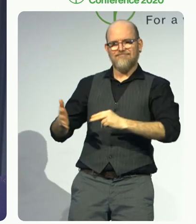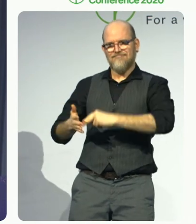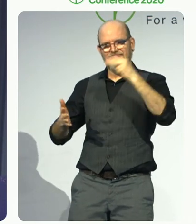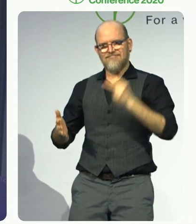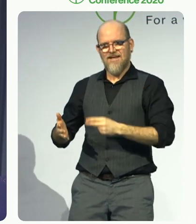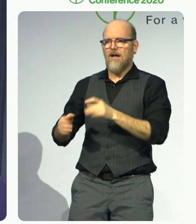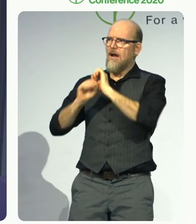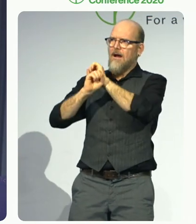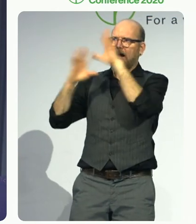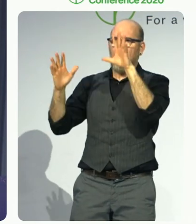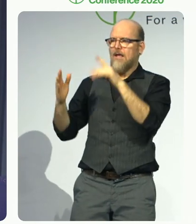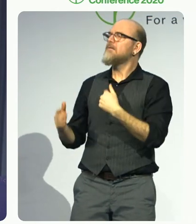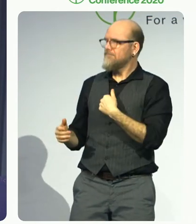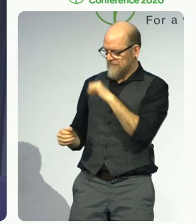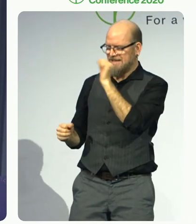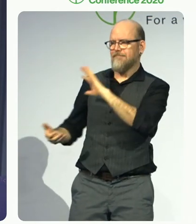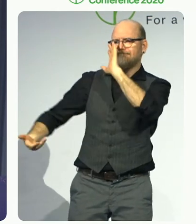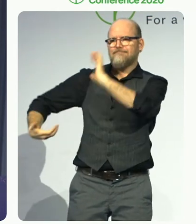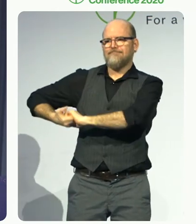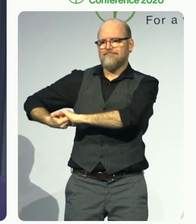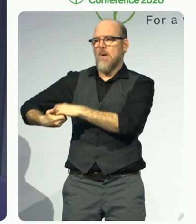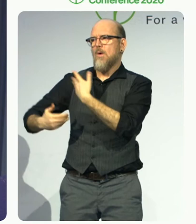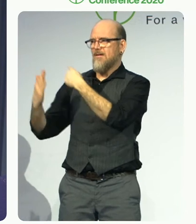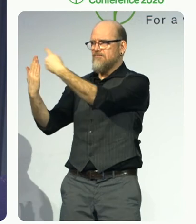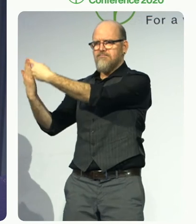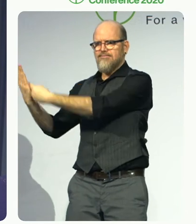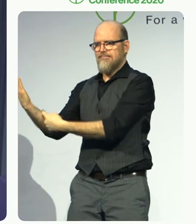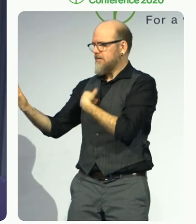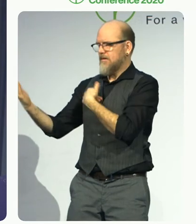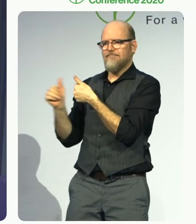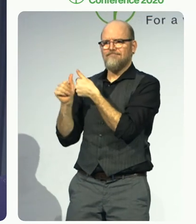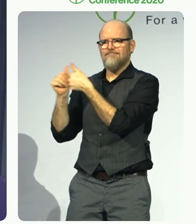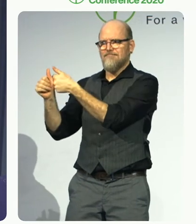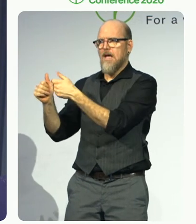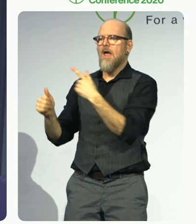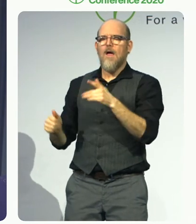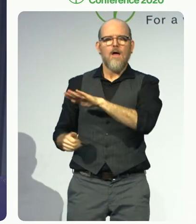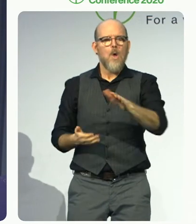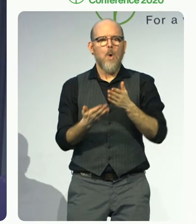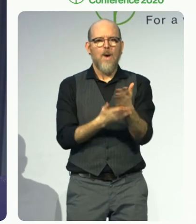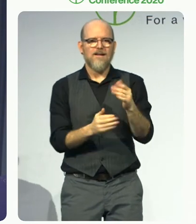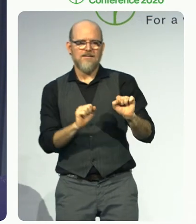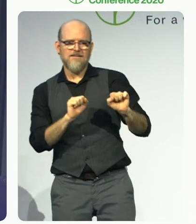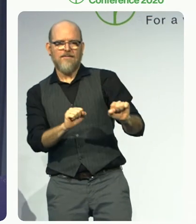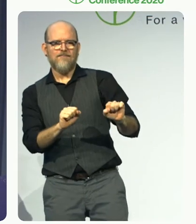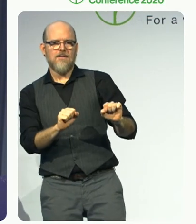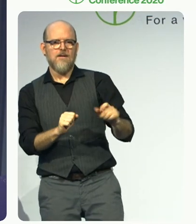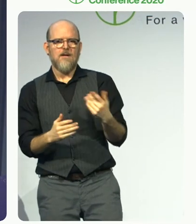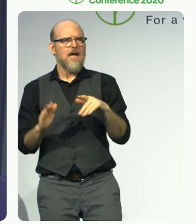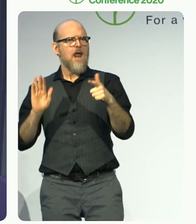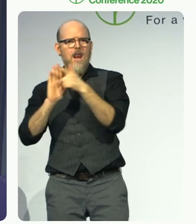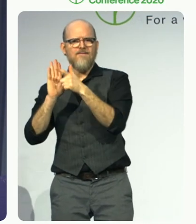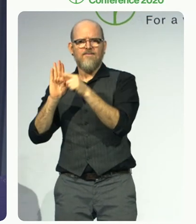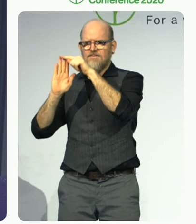to protect these rights by setting uniform standards for legislation and enforcement.